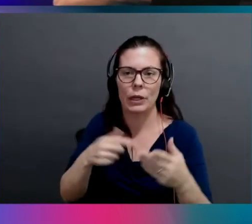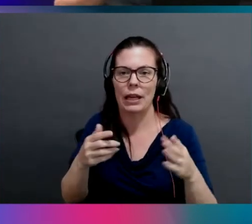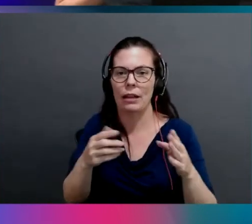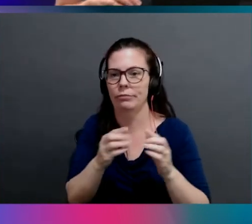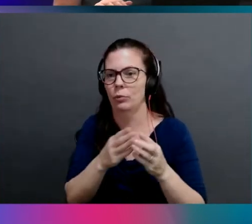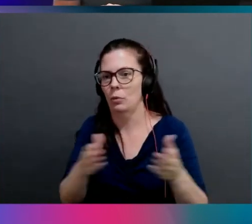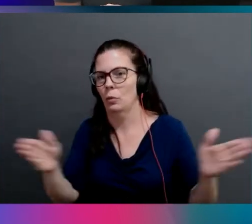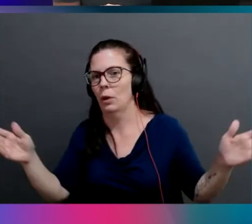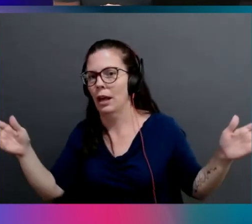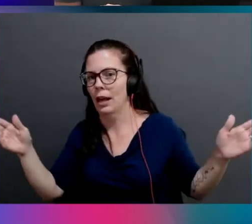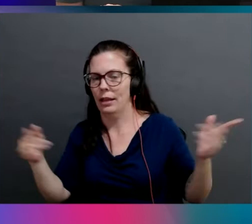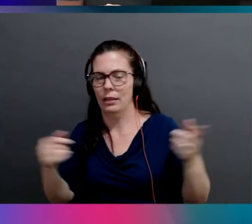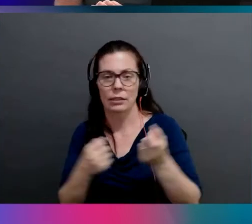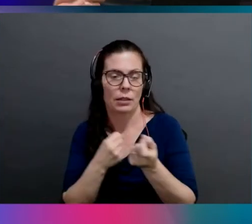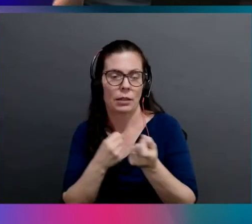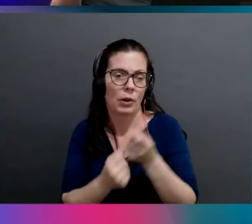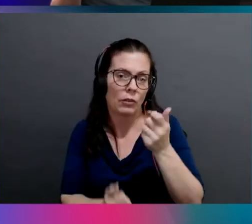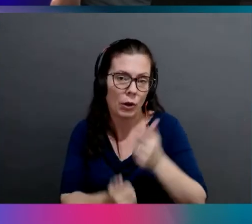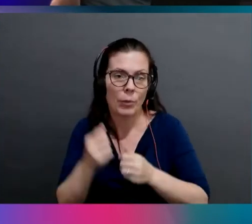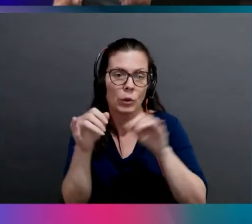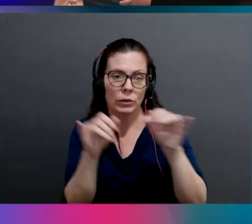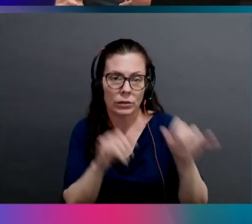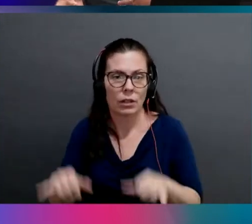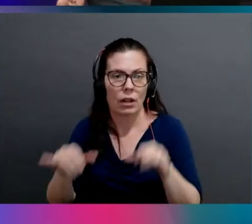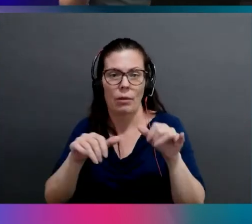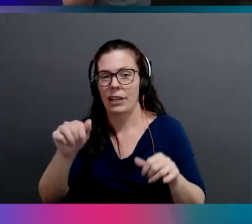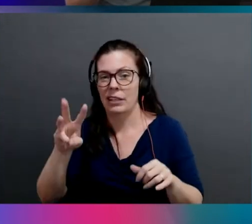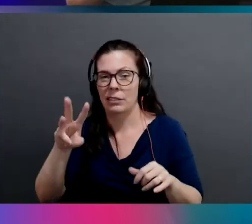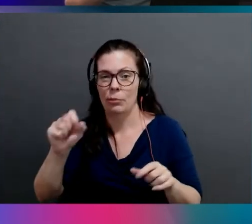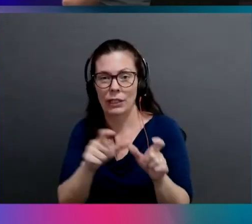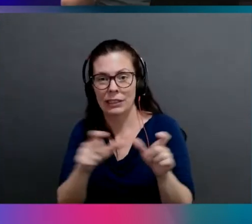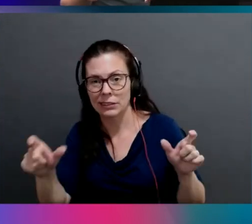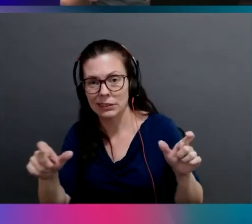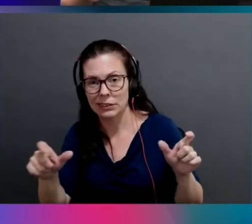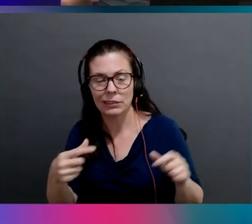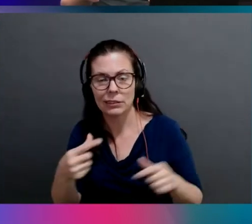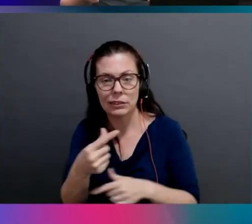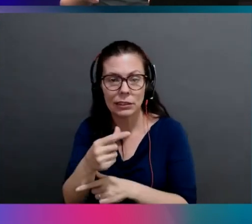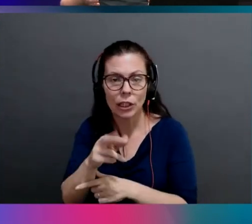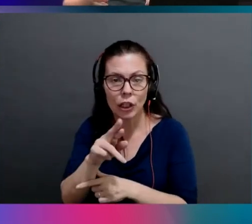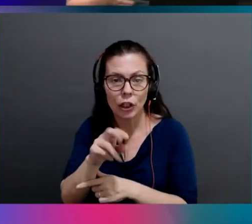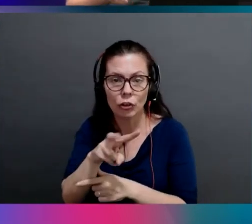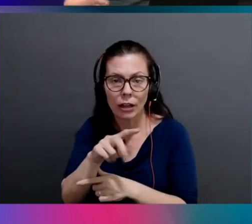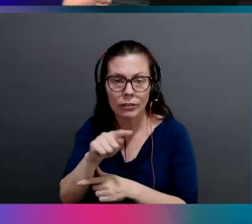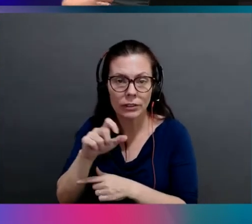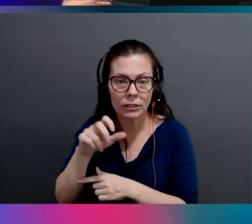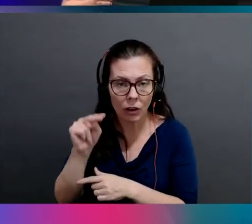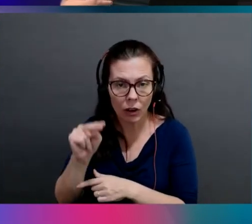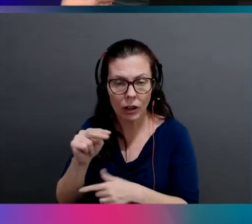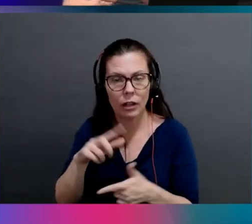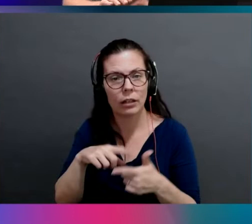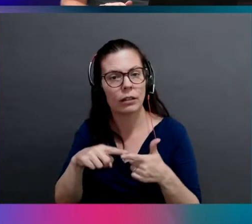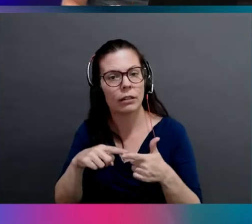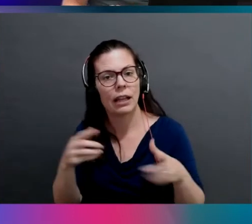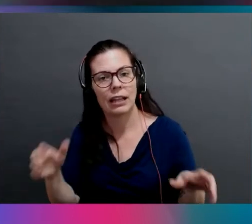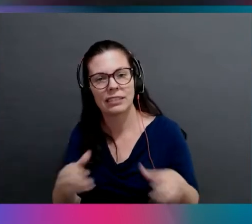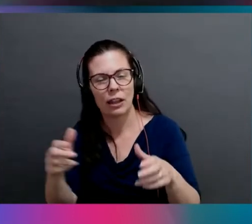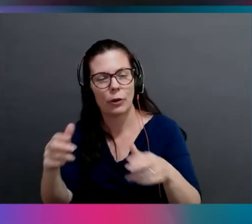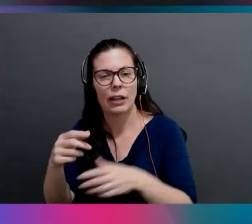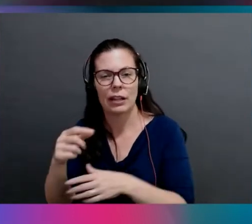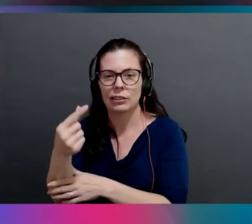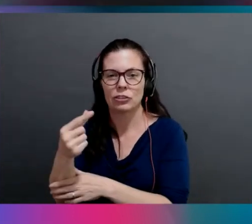most common AWS instances. Yeah. Graviton, you know, the, the accelerated ones like G4DN, that kind of stuff.